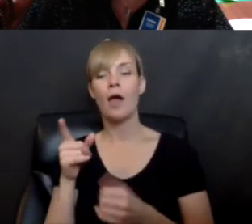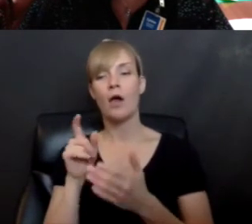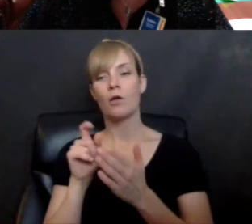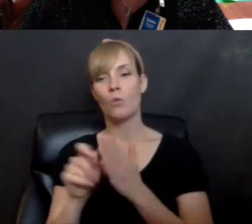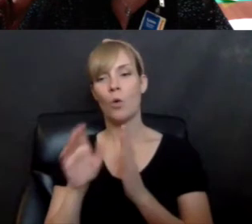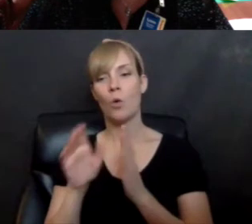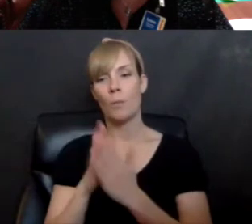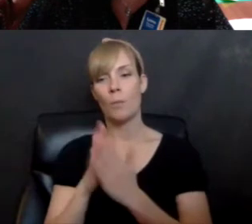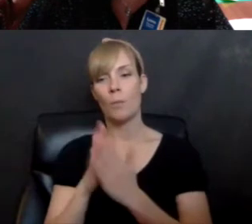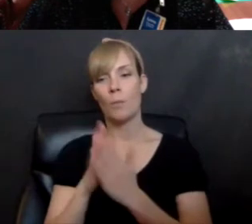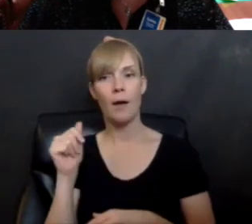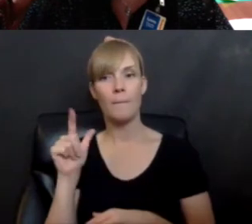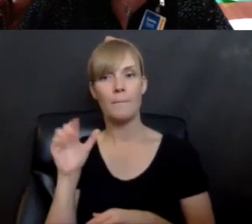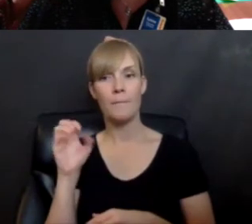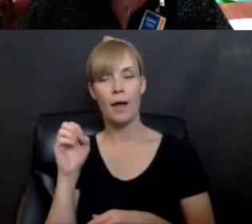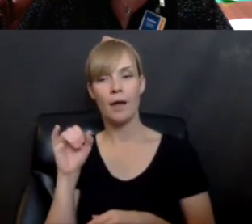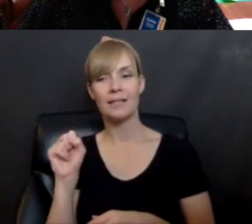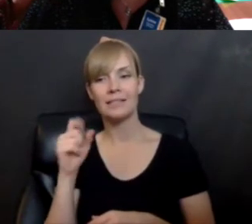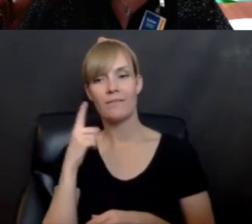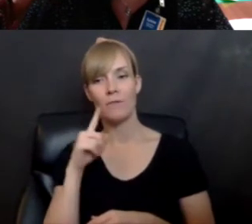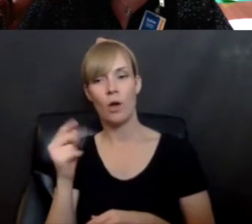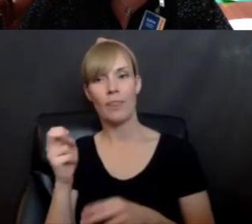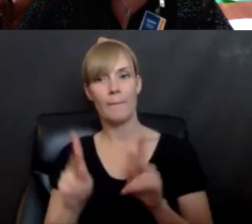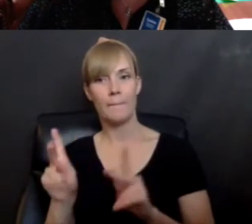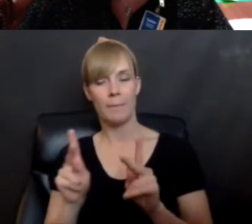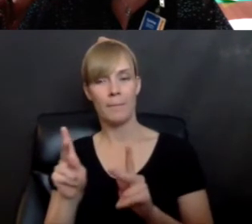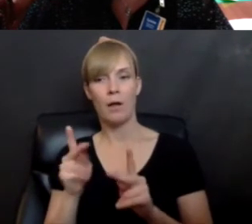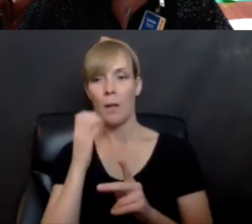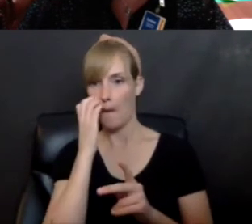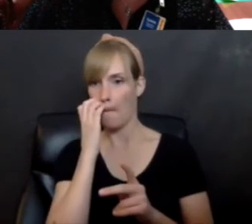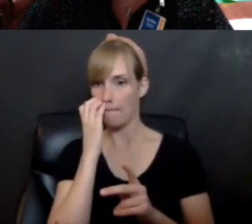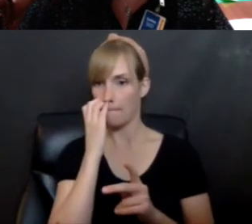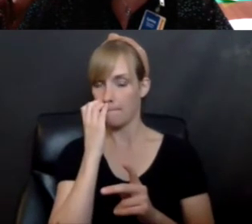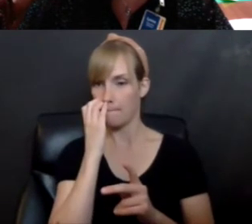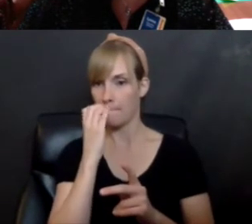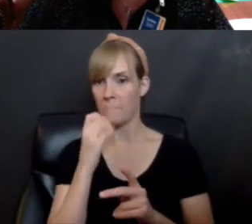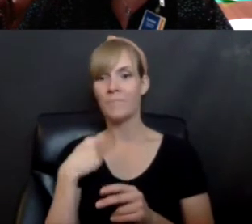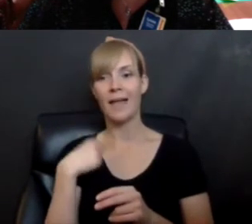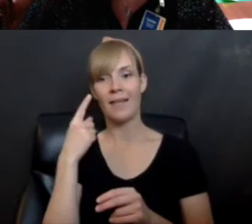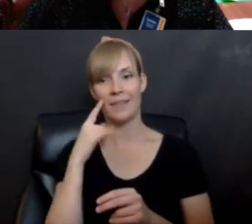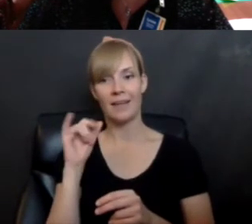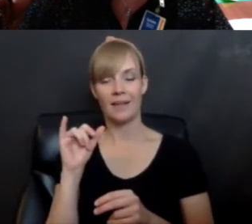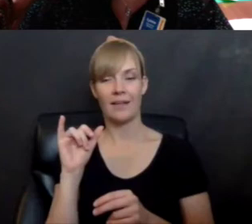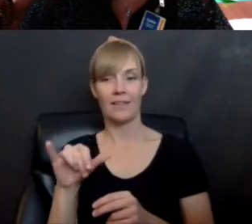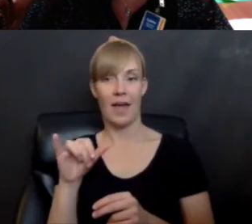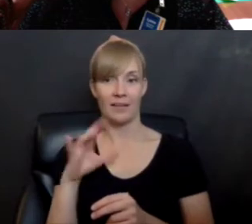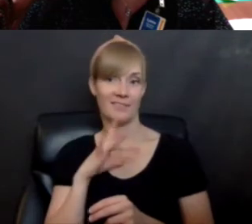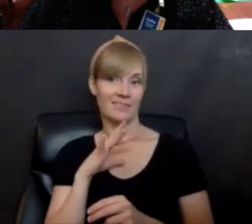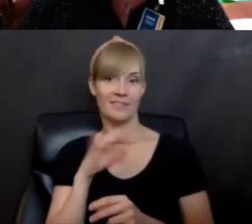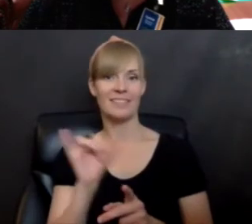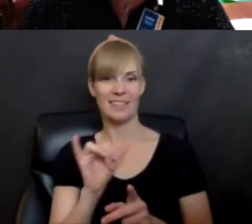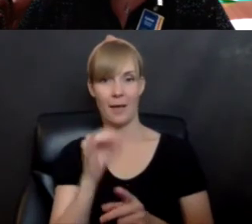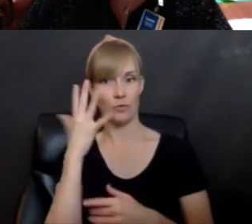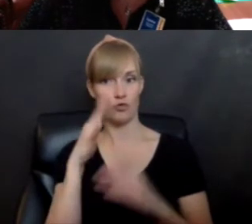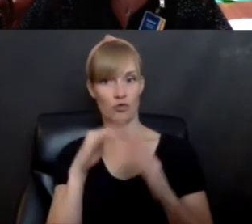which is, um, what Andrew Carnegie called libraries. And I think that's so true. It's kind of like tree house, right? Where